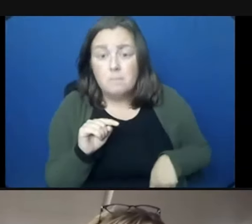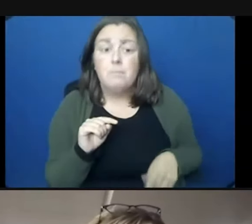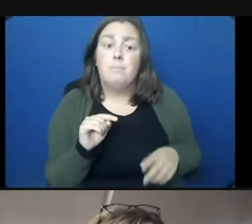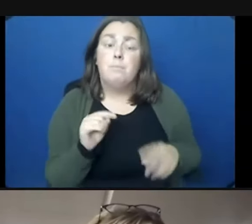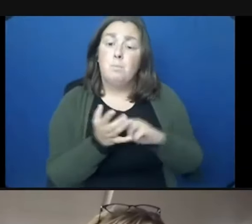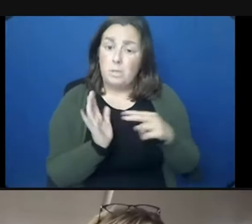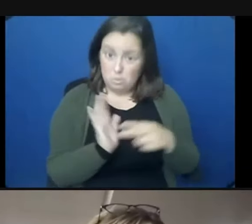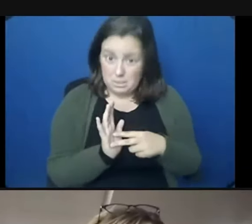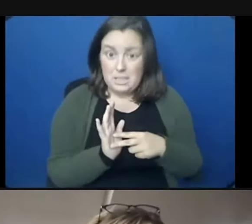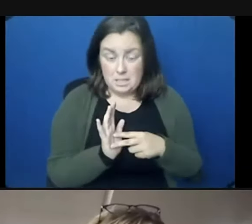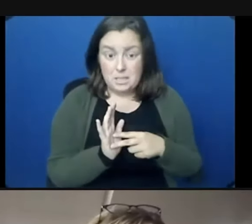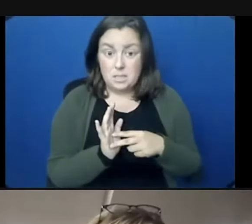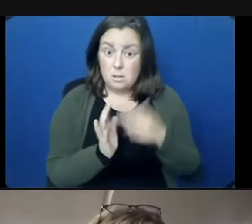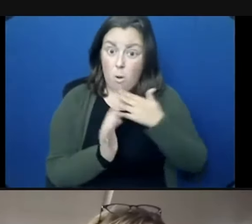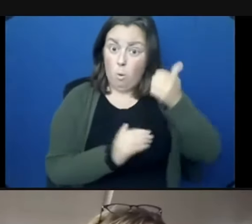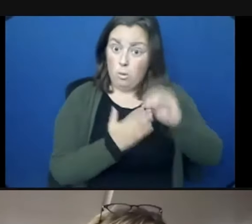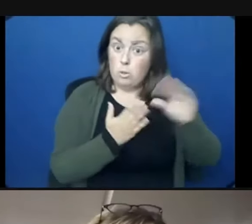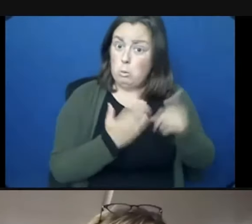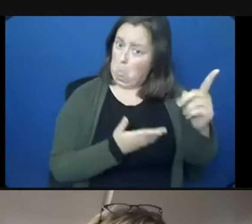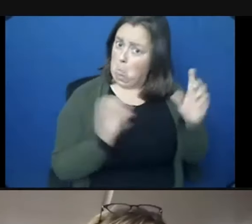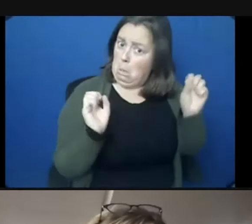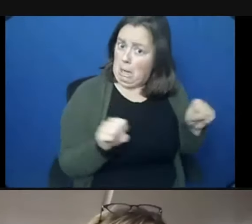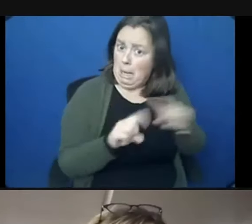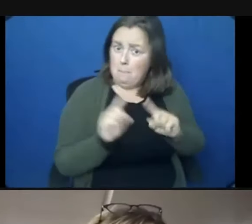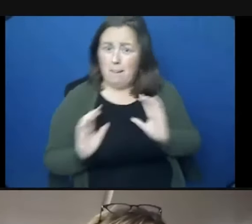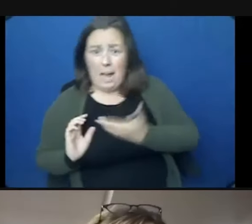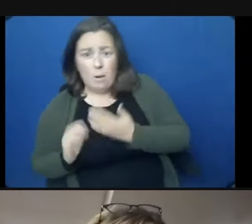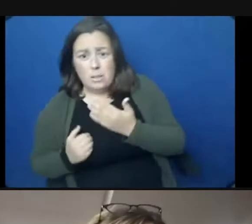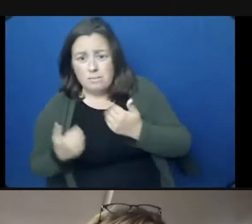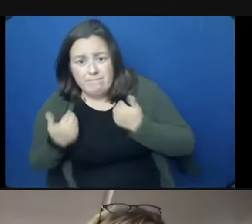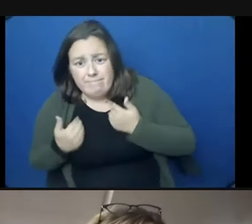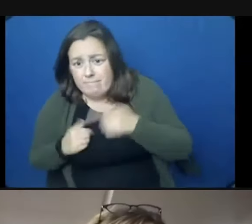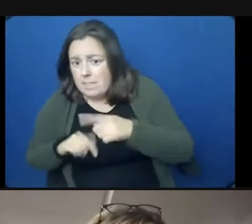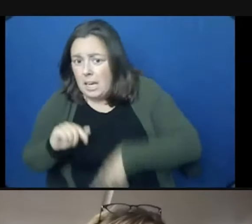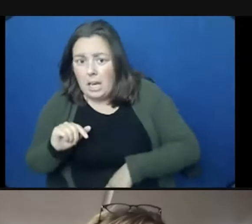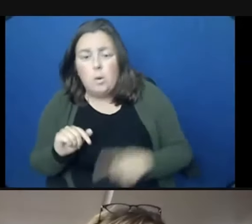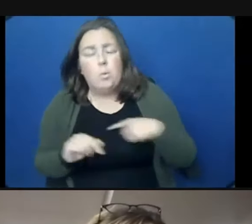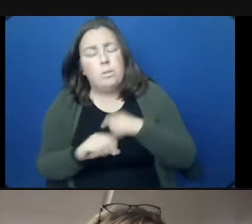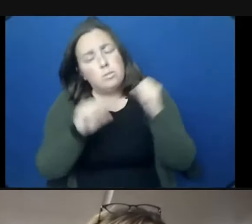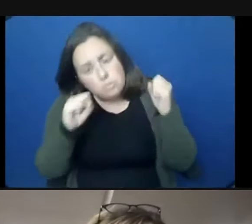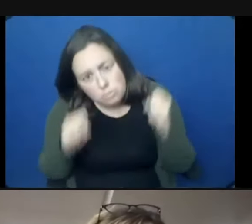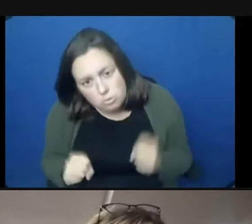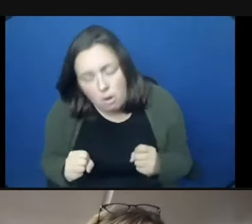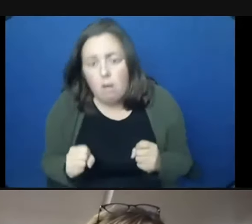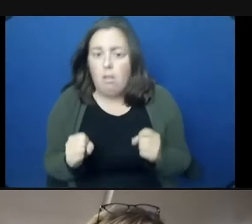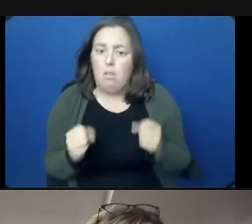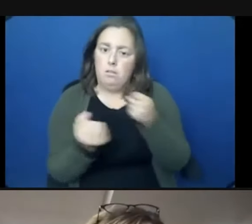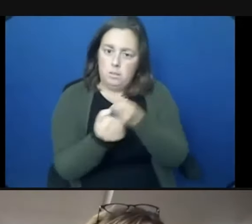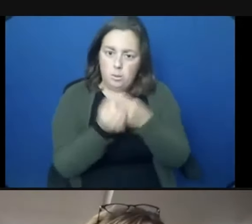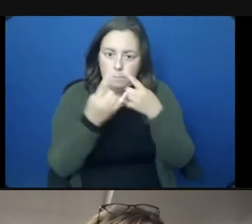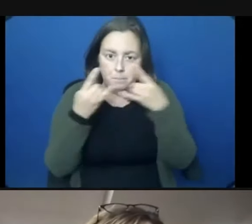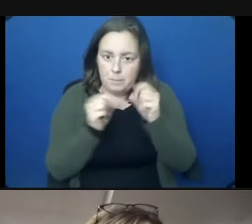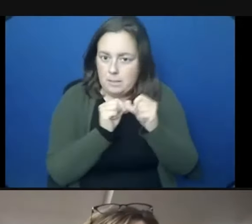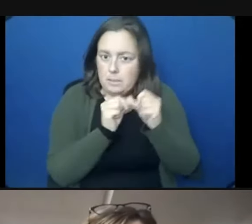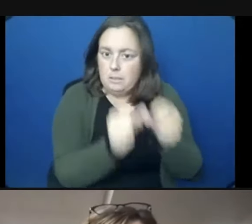which will be an option for older students, will not be afforded to others. This is why we feel so strongly about continuing masking for our students, a sentiment